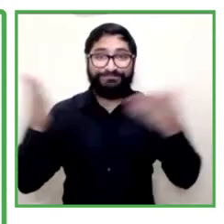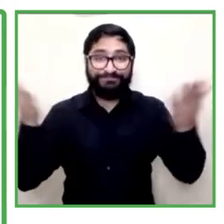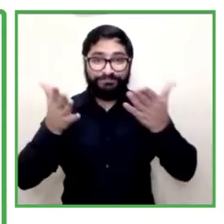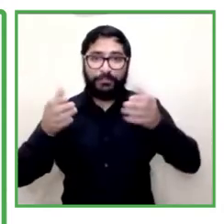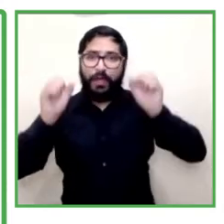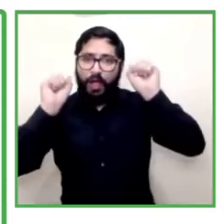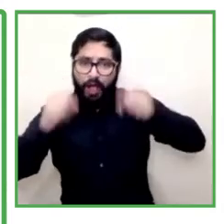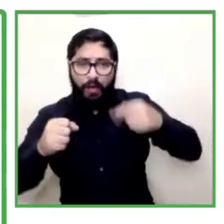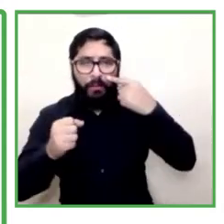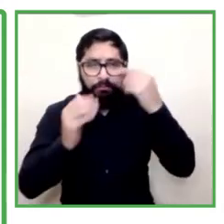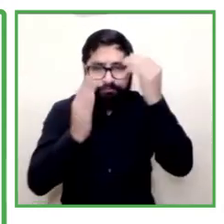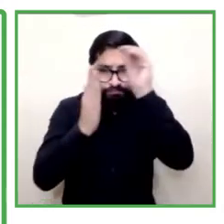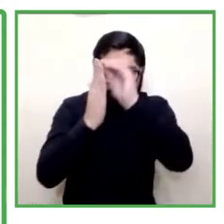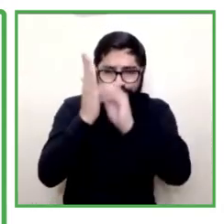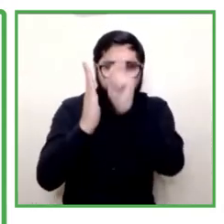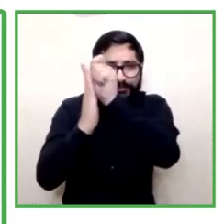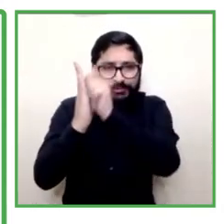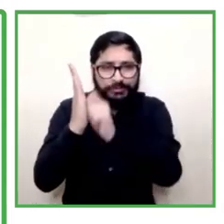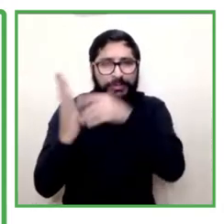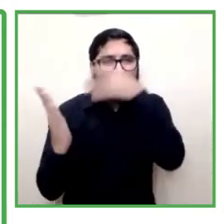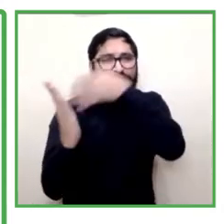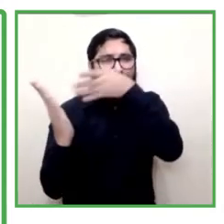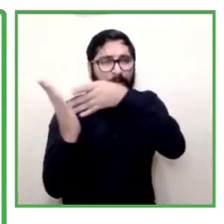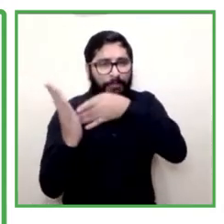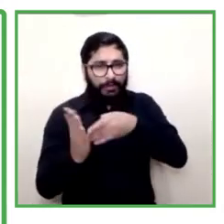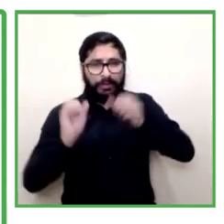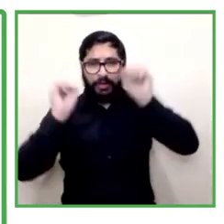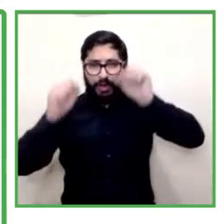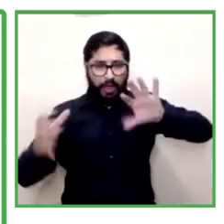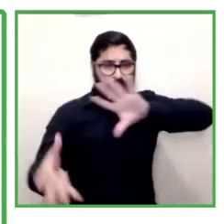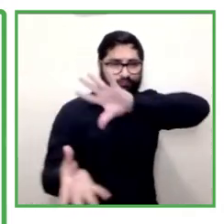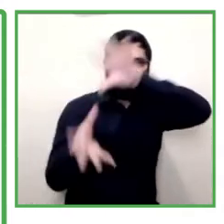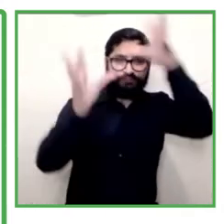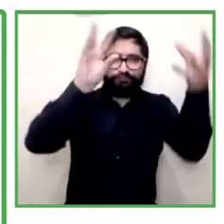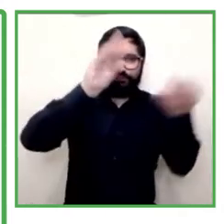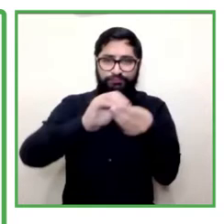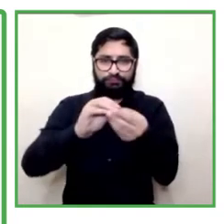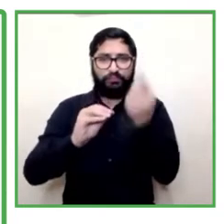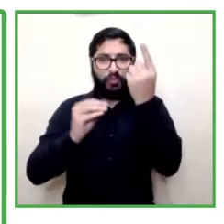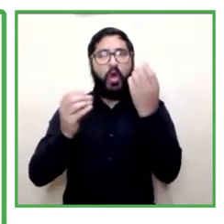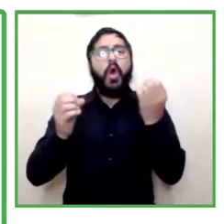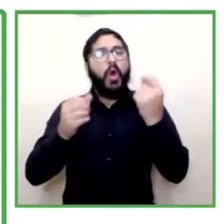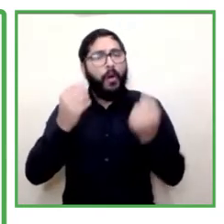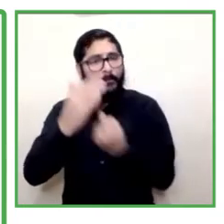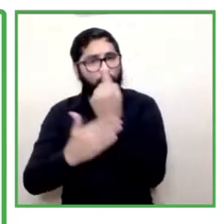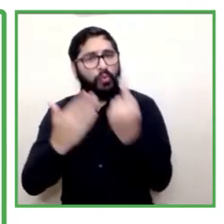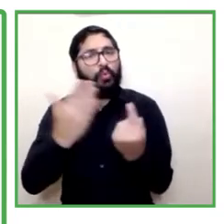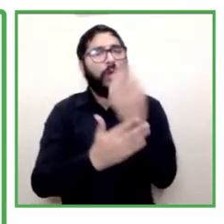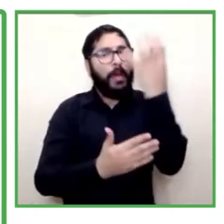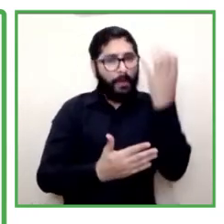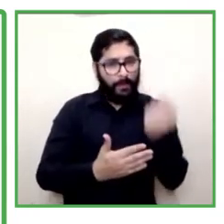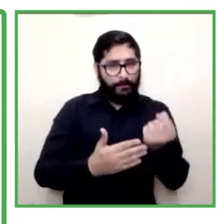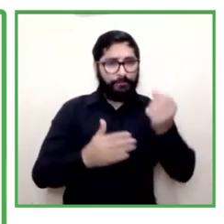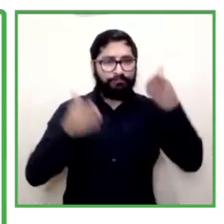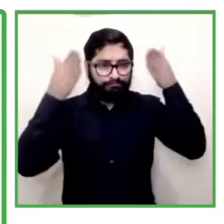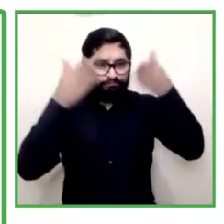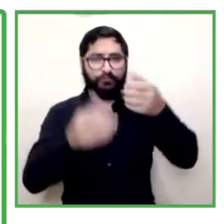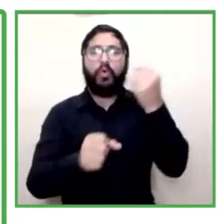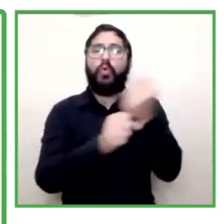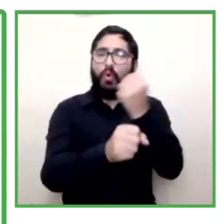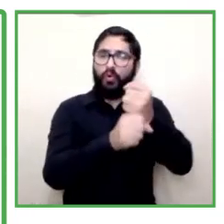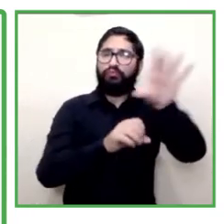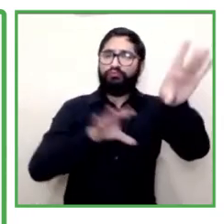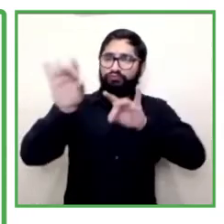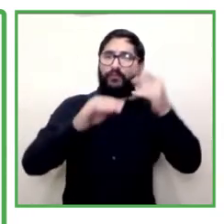training for interviews for example and this provides better and more effective opportunities